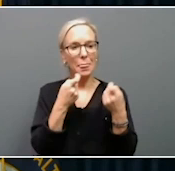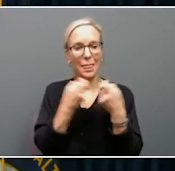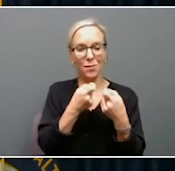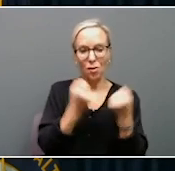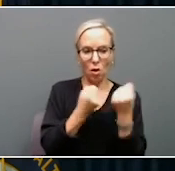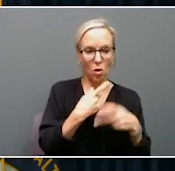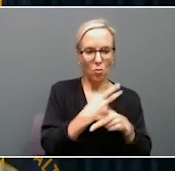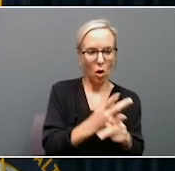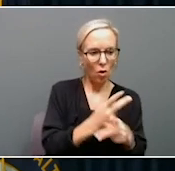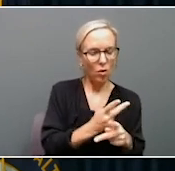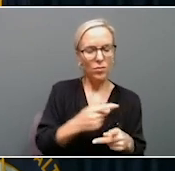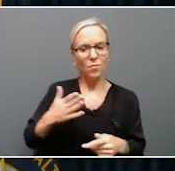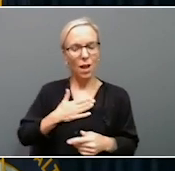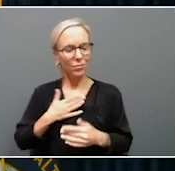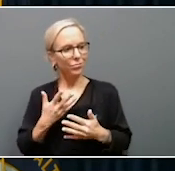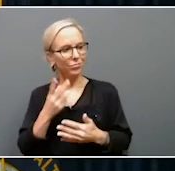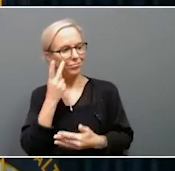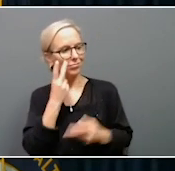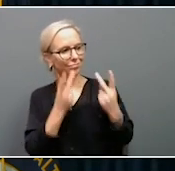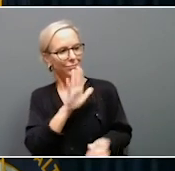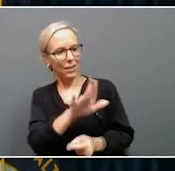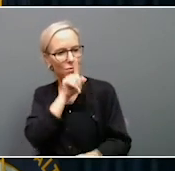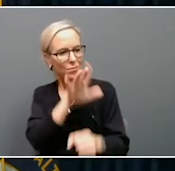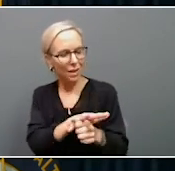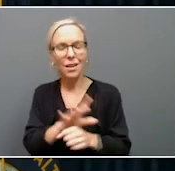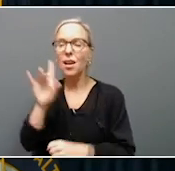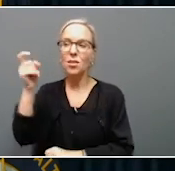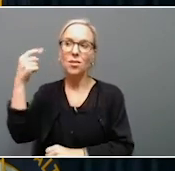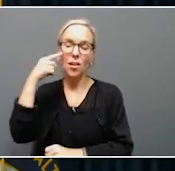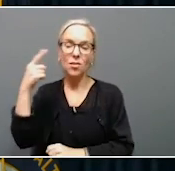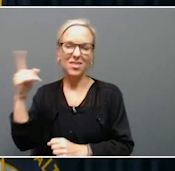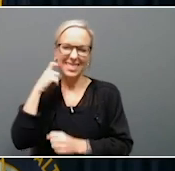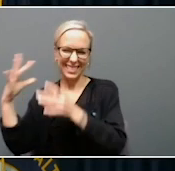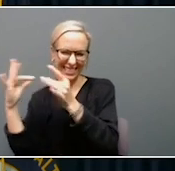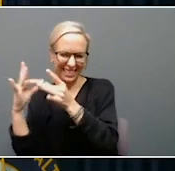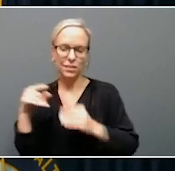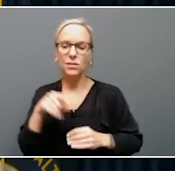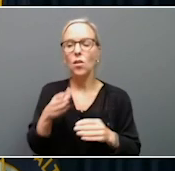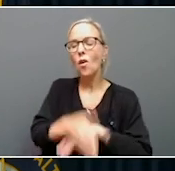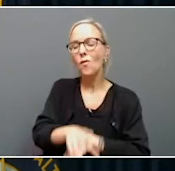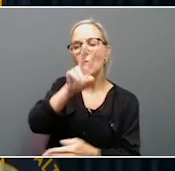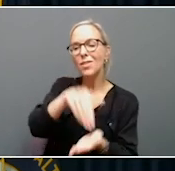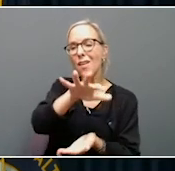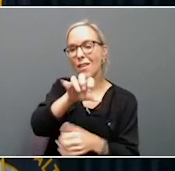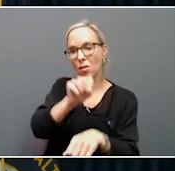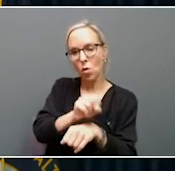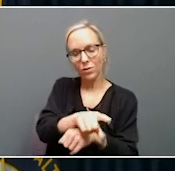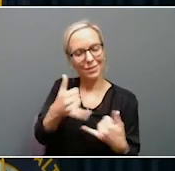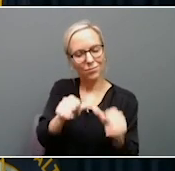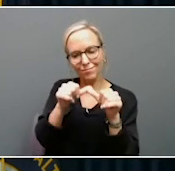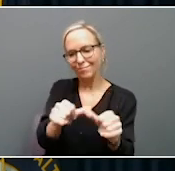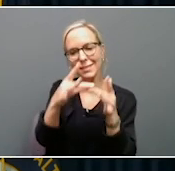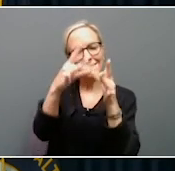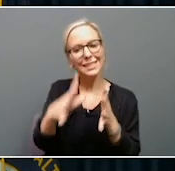of that commitment. As Governor said, Hitachi, with over 2,100 employees in Kentucky, remains a leader in the global